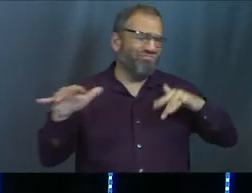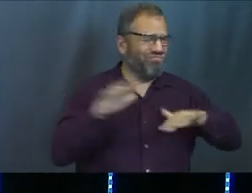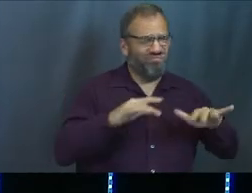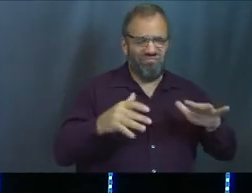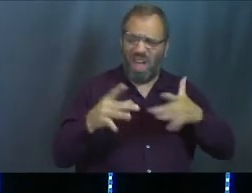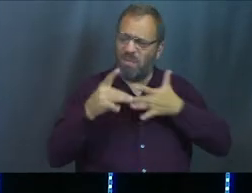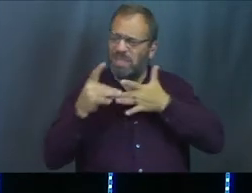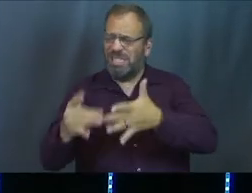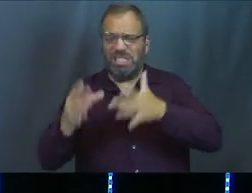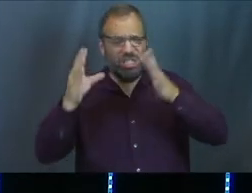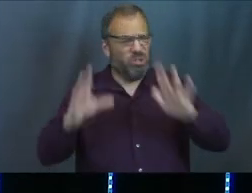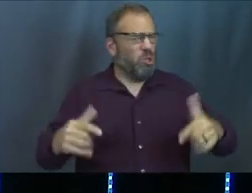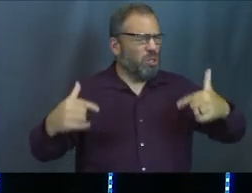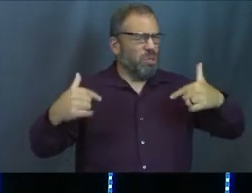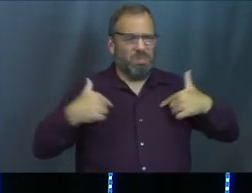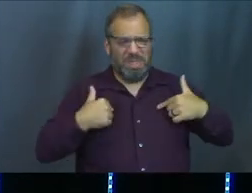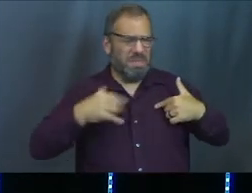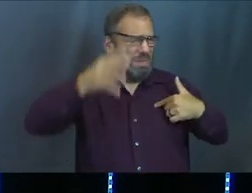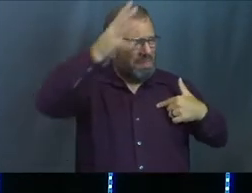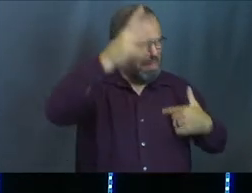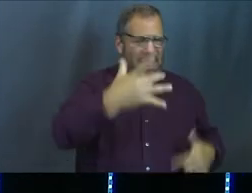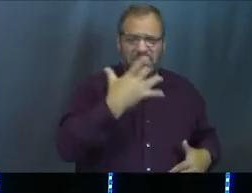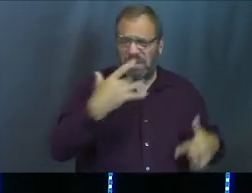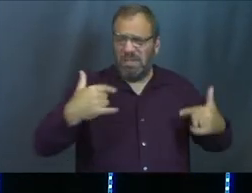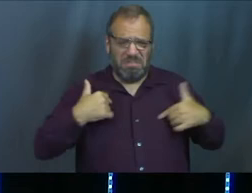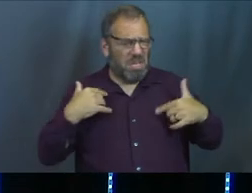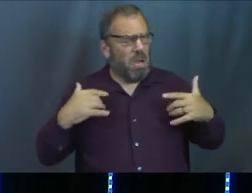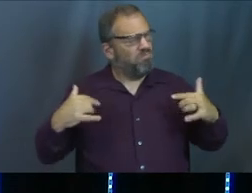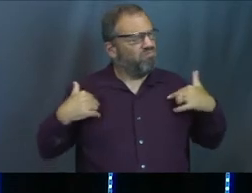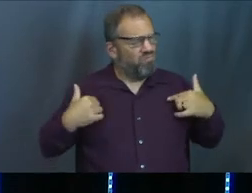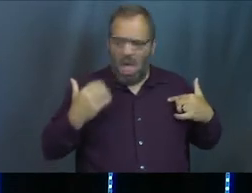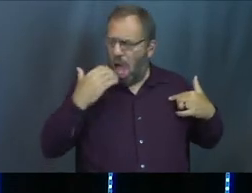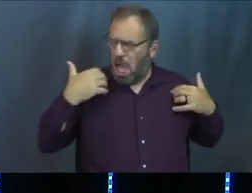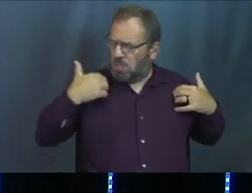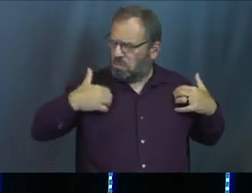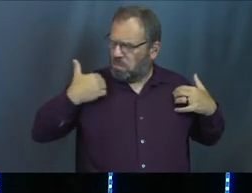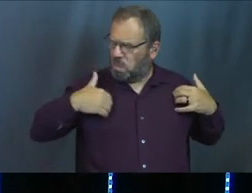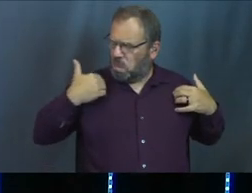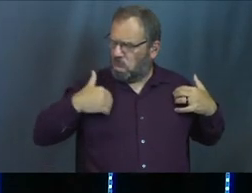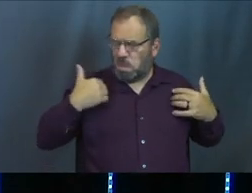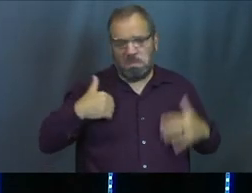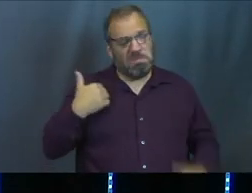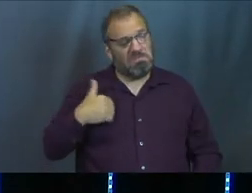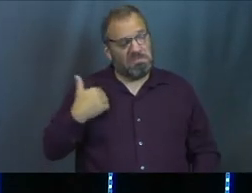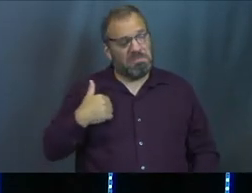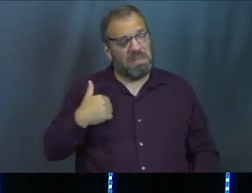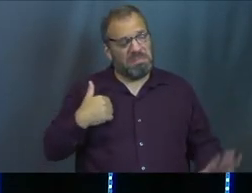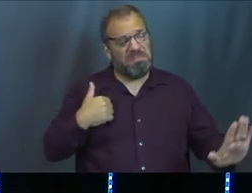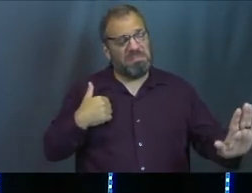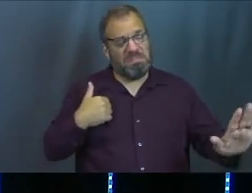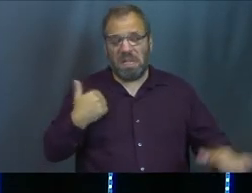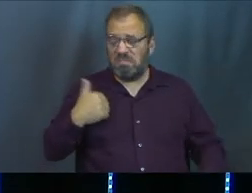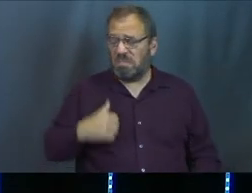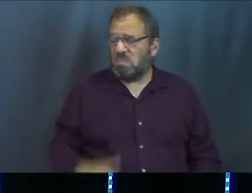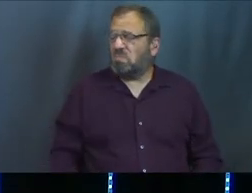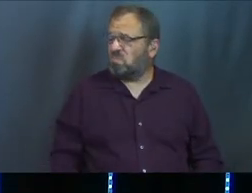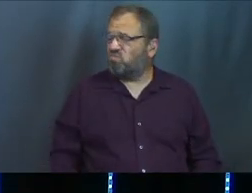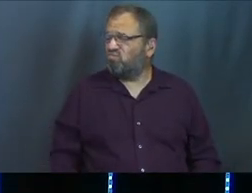I'm an amazing leader. Like, I'm my father's favorite. All these things. Like, he's got that track record to go like, look, man, I'm pretty cool.